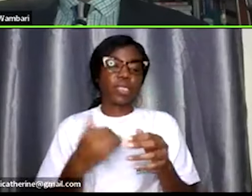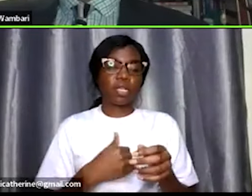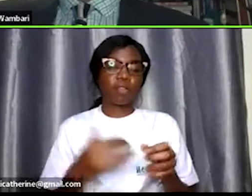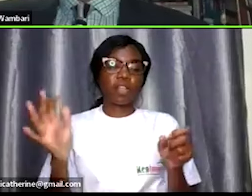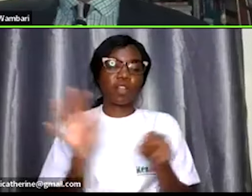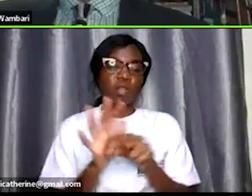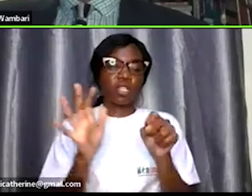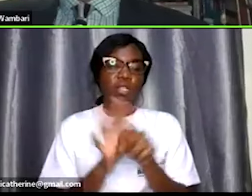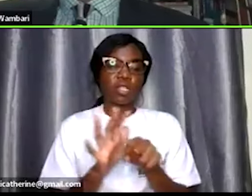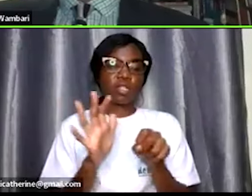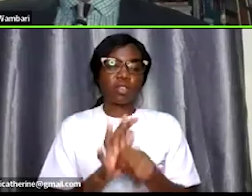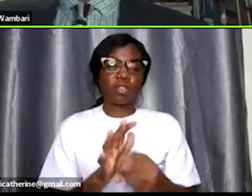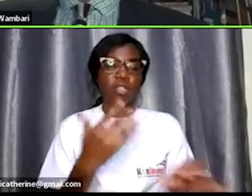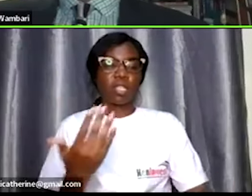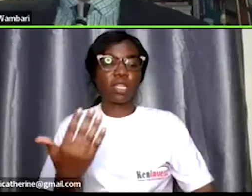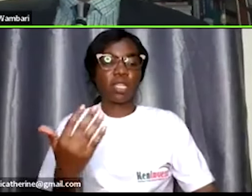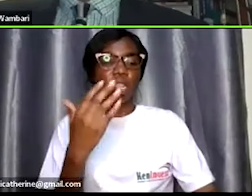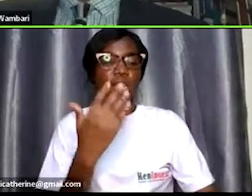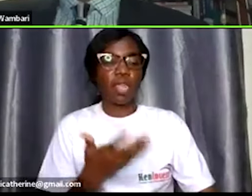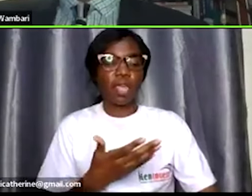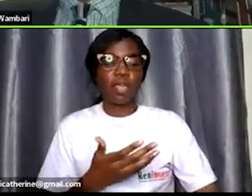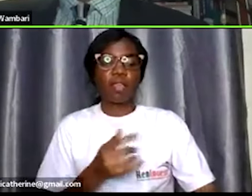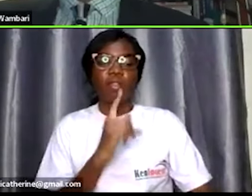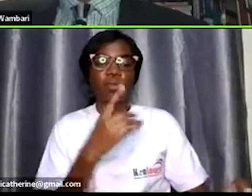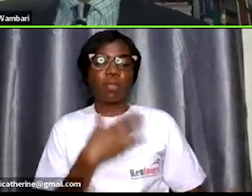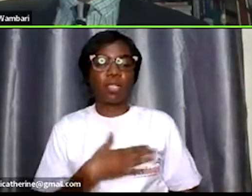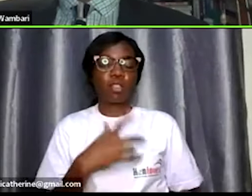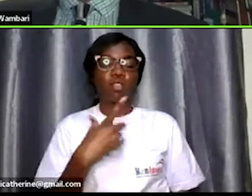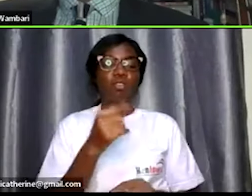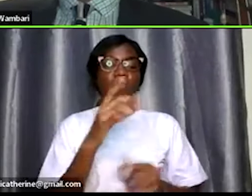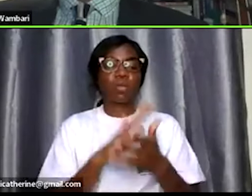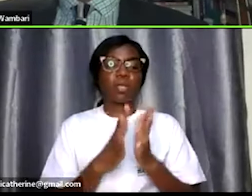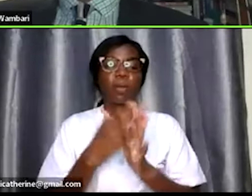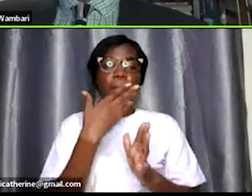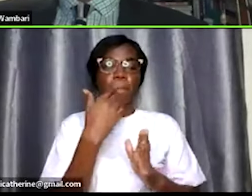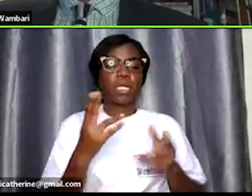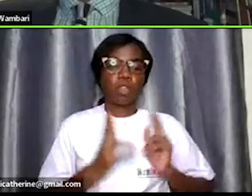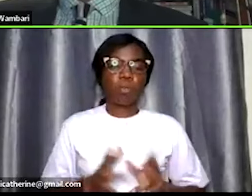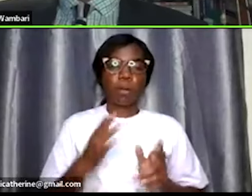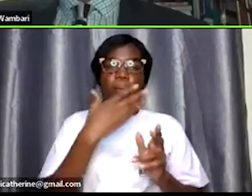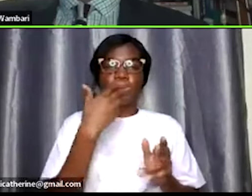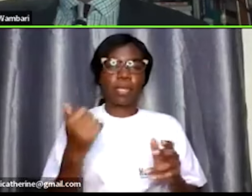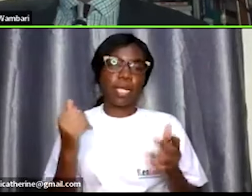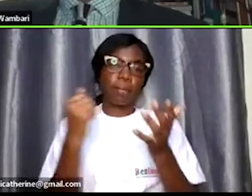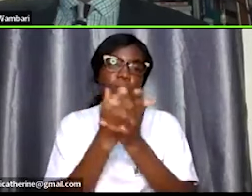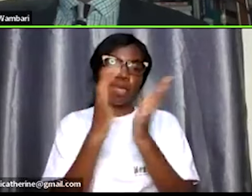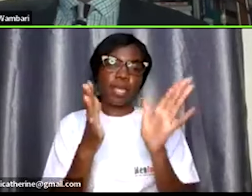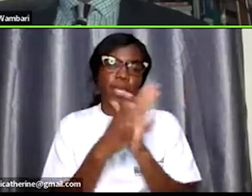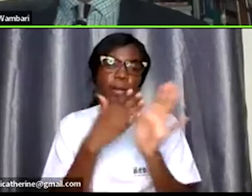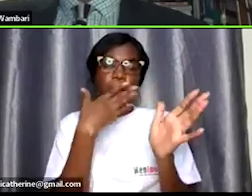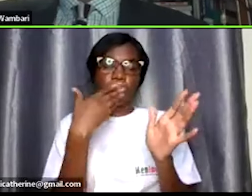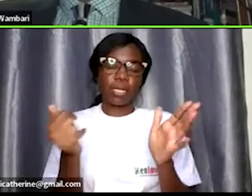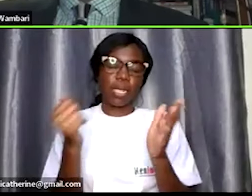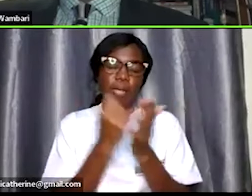lot a lot of content there so please go take advantage become a better human being become a better employer and become a better employee